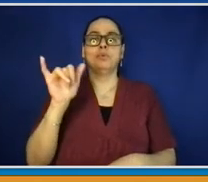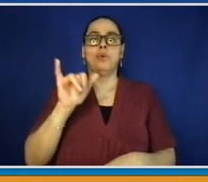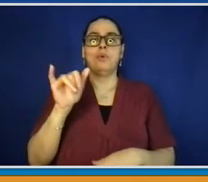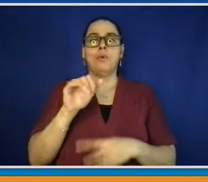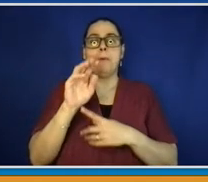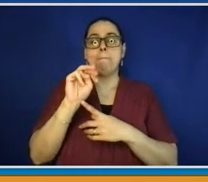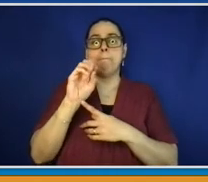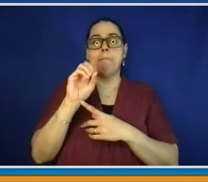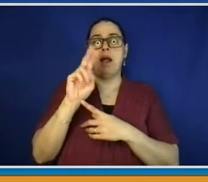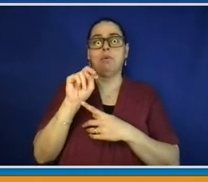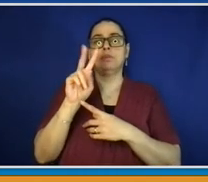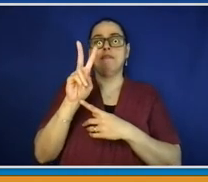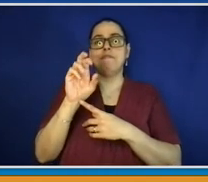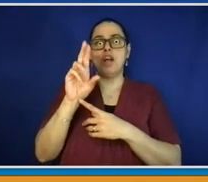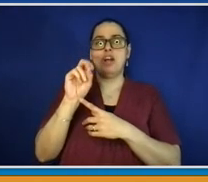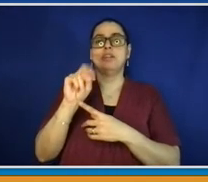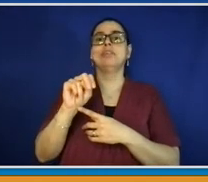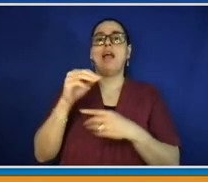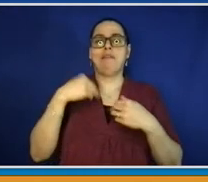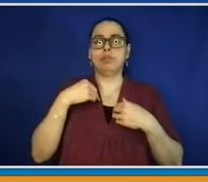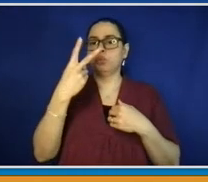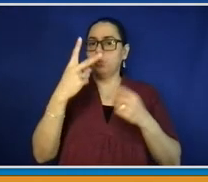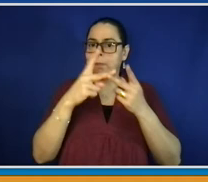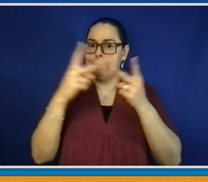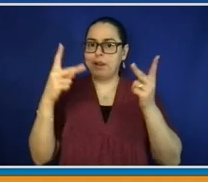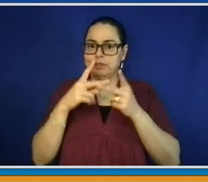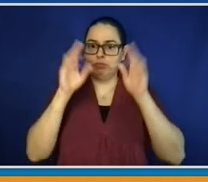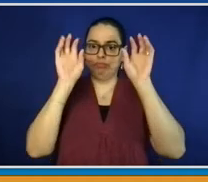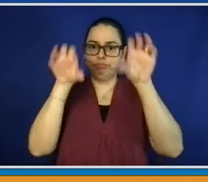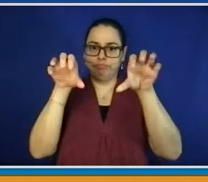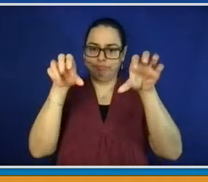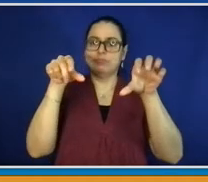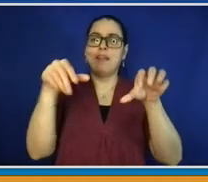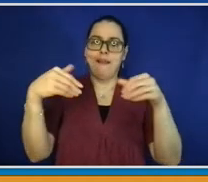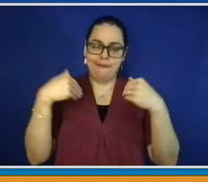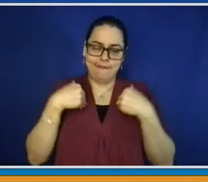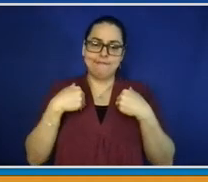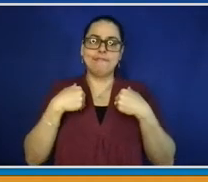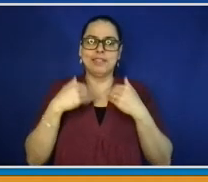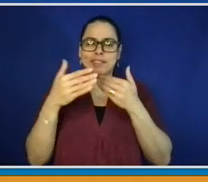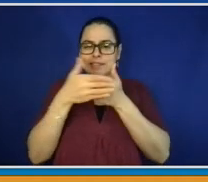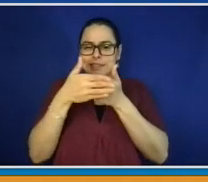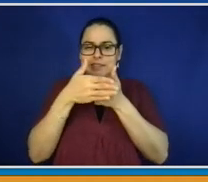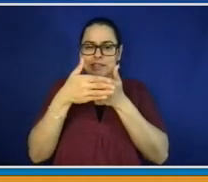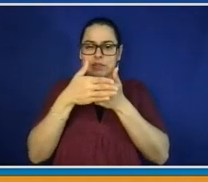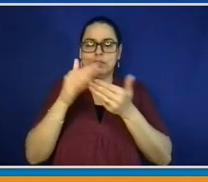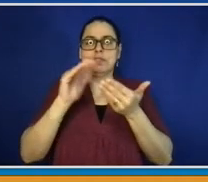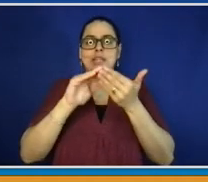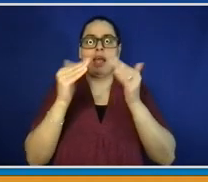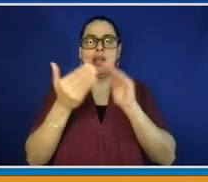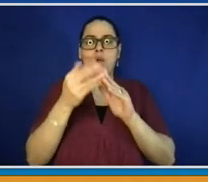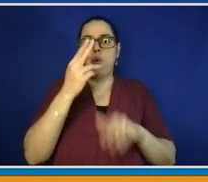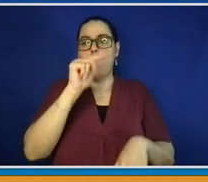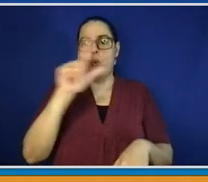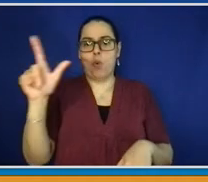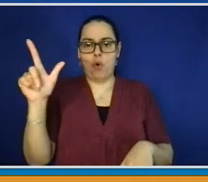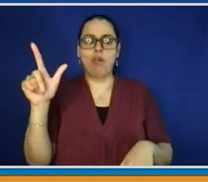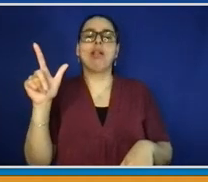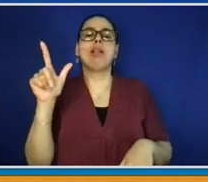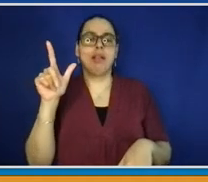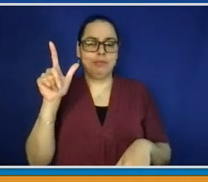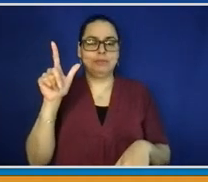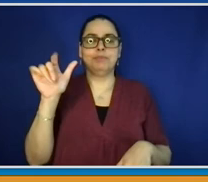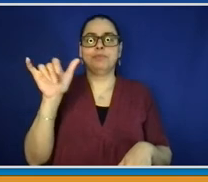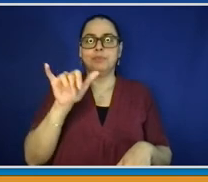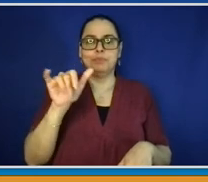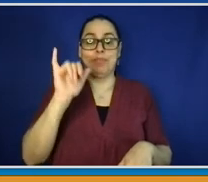Dole Center on South 6th Avenue. And slightly above the tracks, therefore, north side of Mount Vernon. Really downtown Mount Vernon. At Mount Vernon City